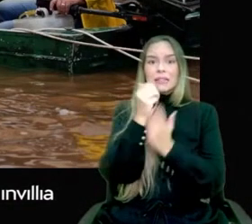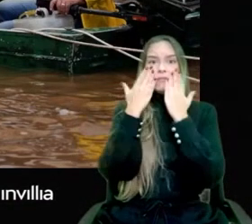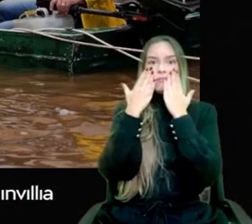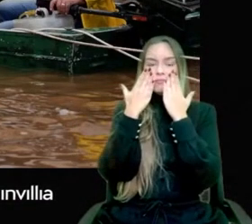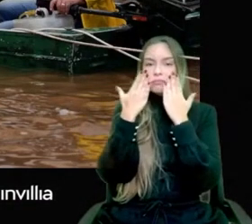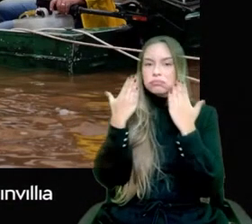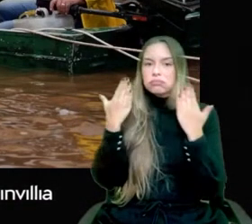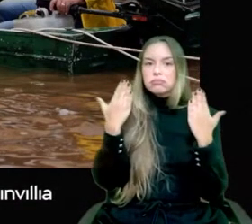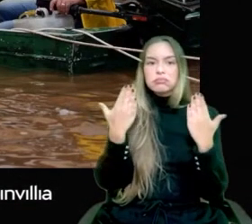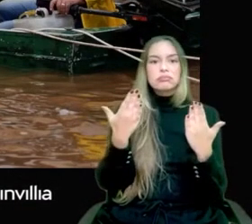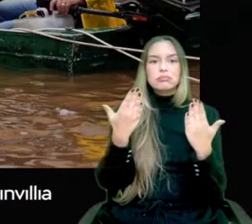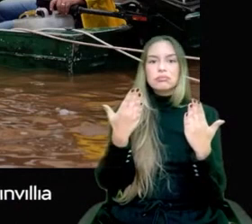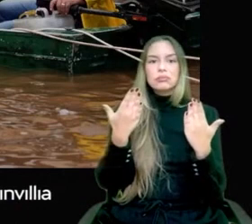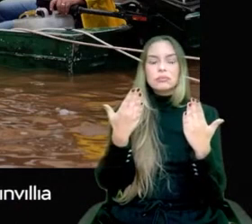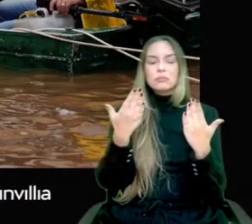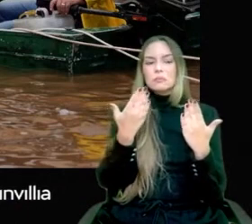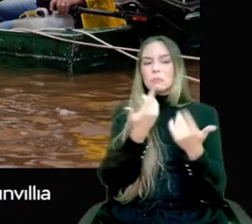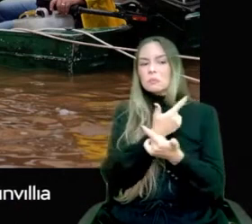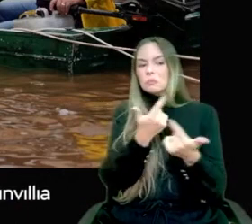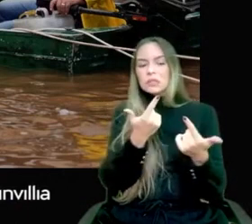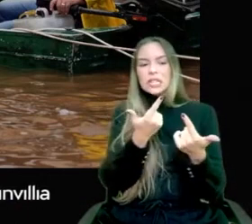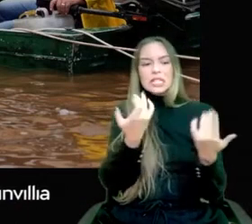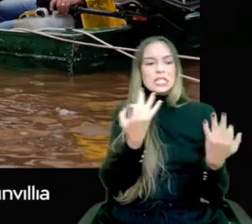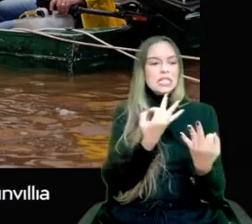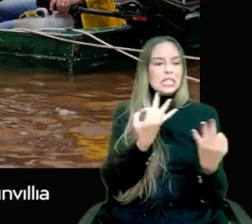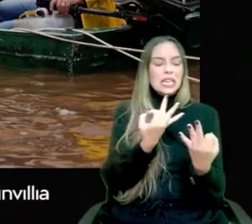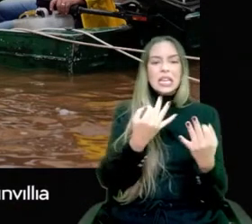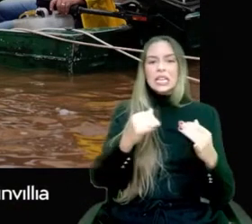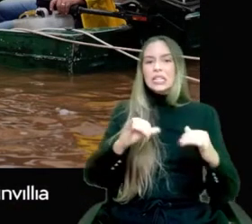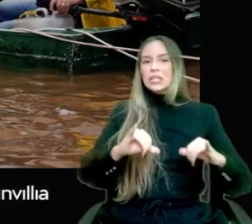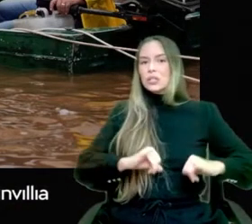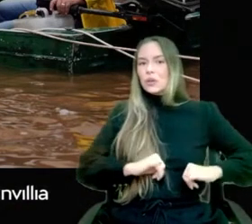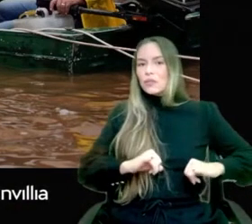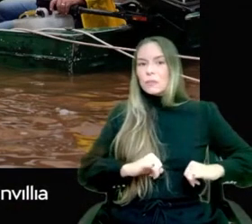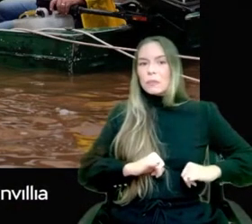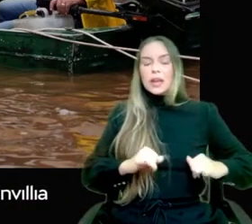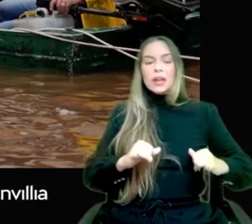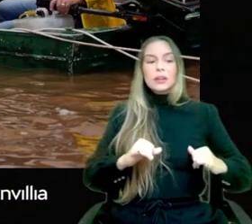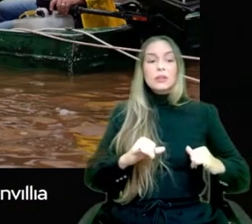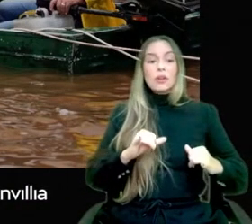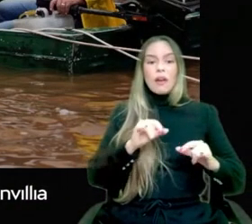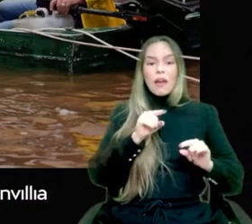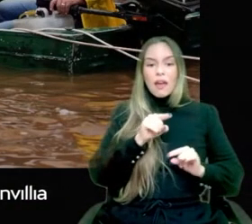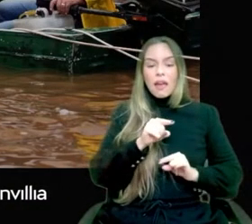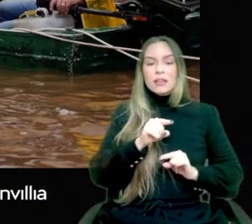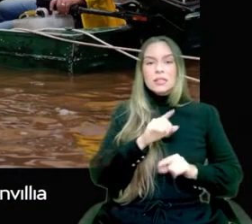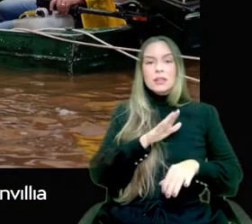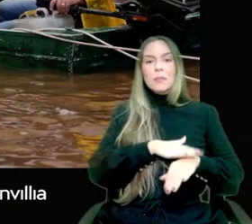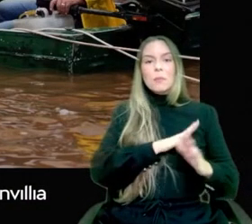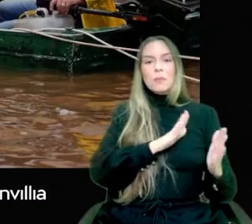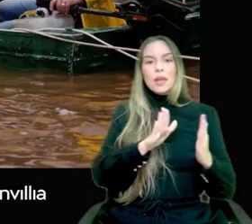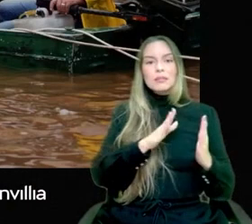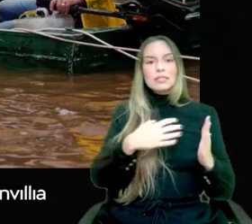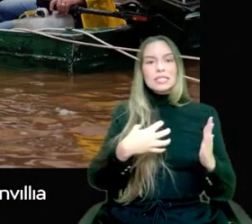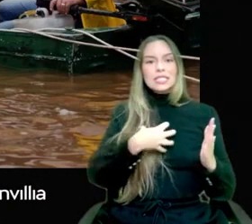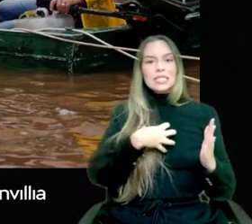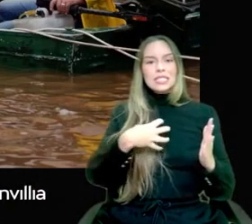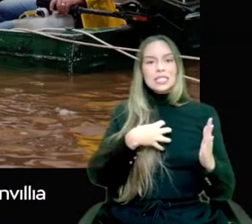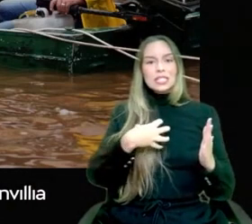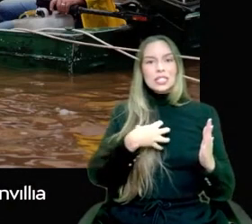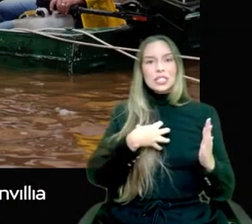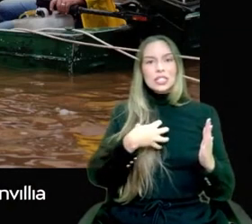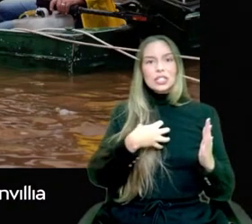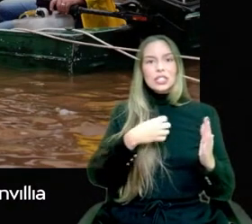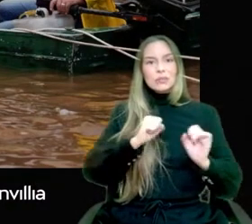uncertainty and suffering, is the strength of collective effort. In the state,